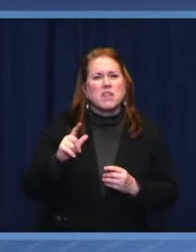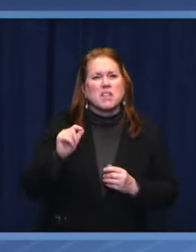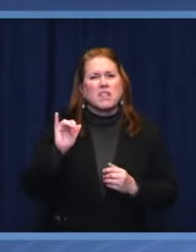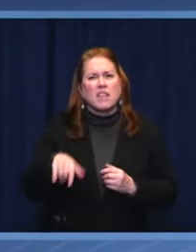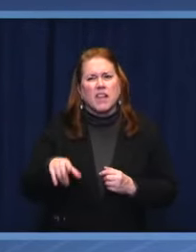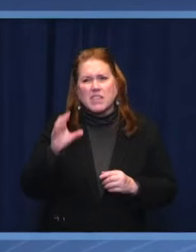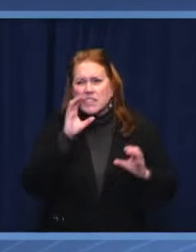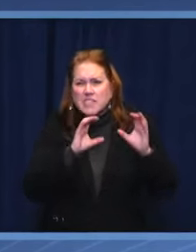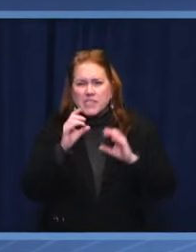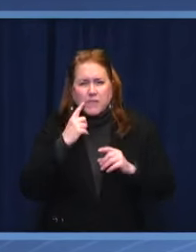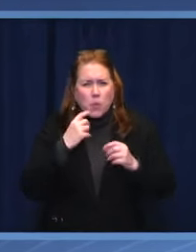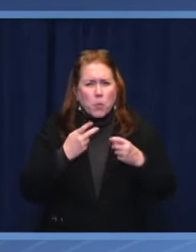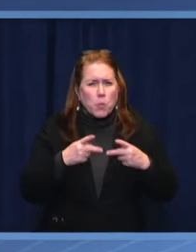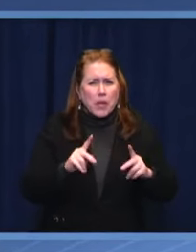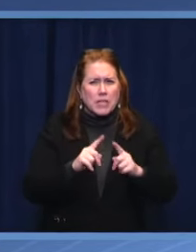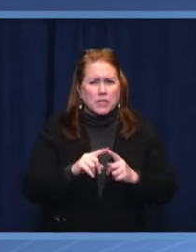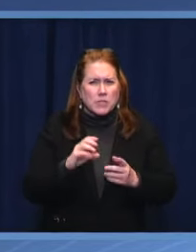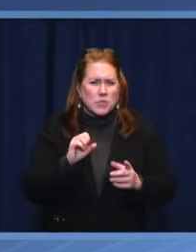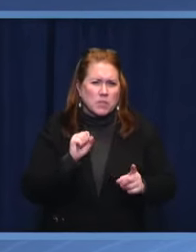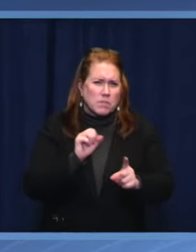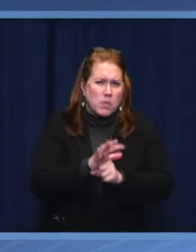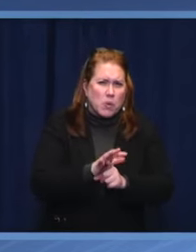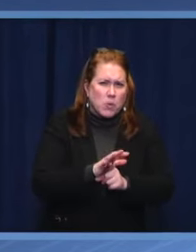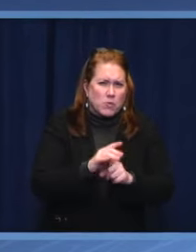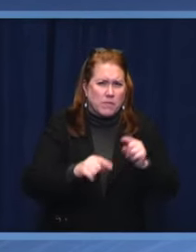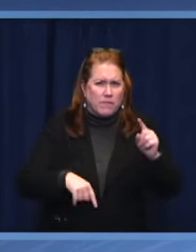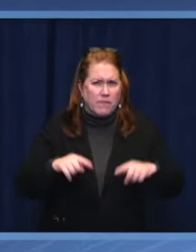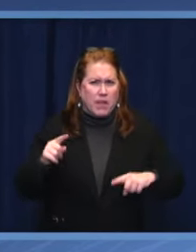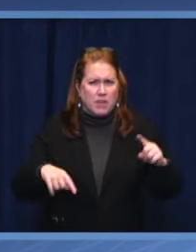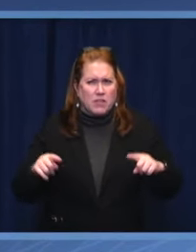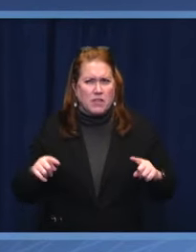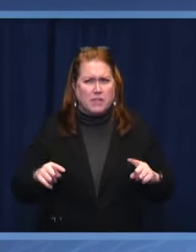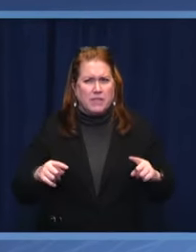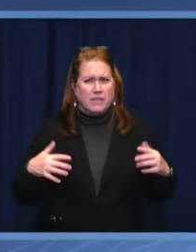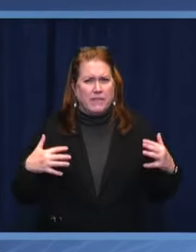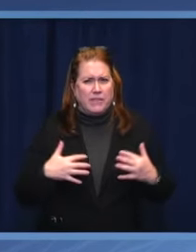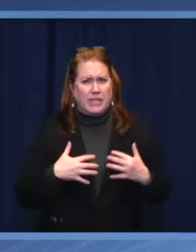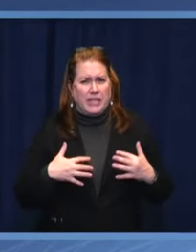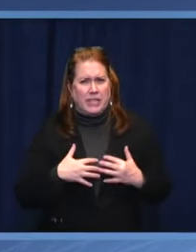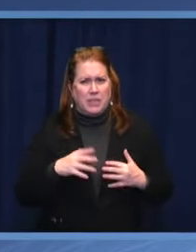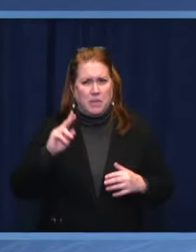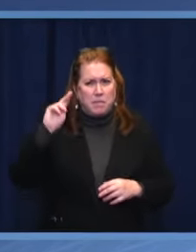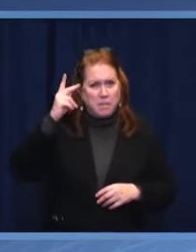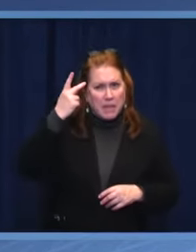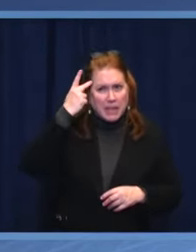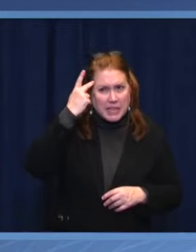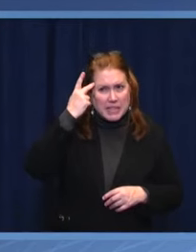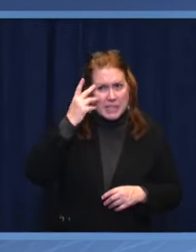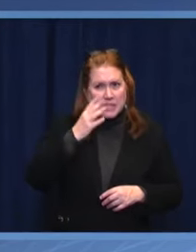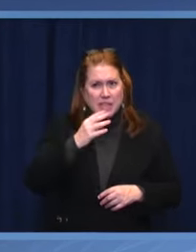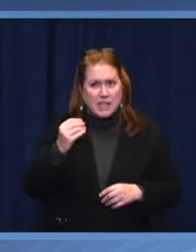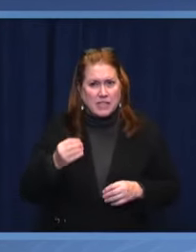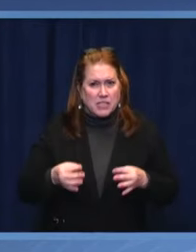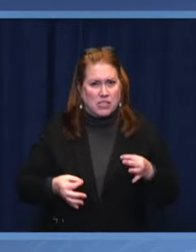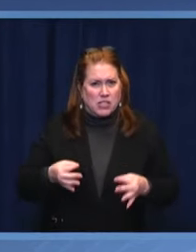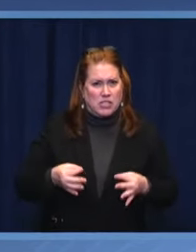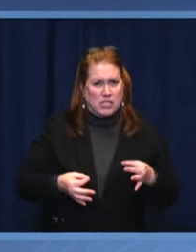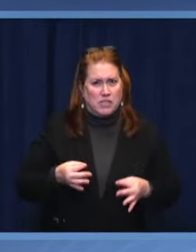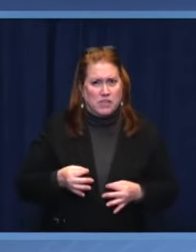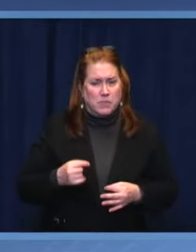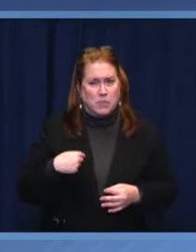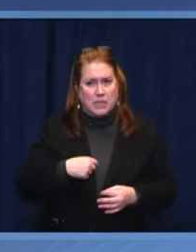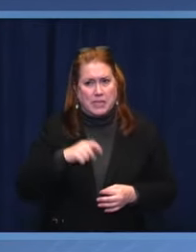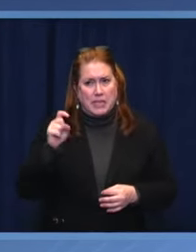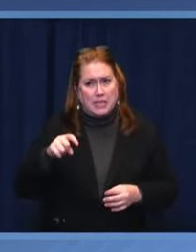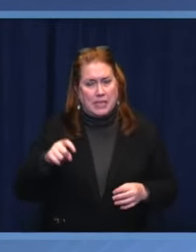seek to influence the various spheres of politics and justice. We need urgent